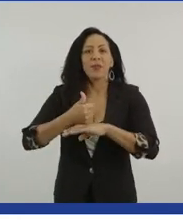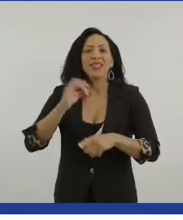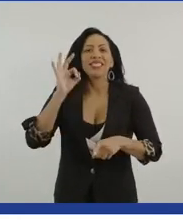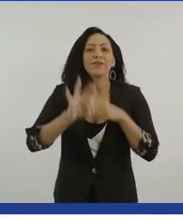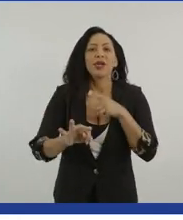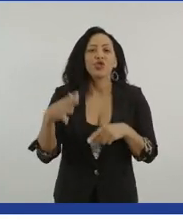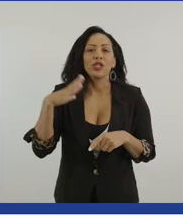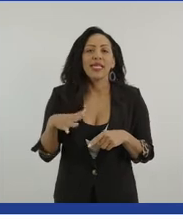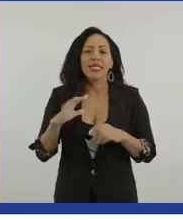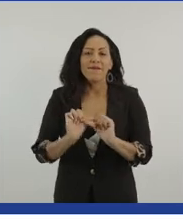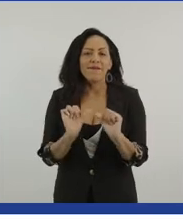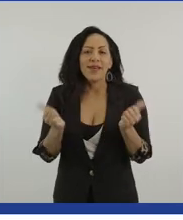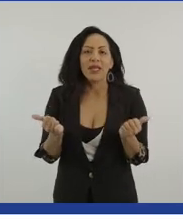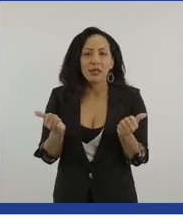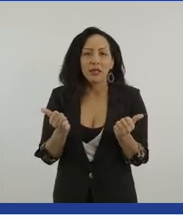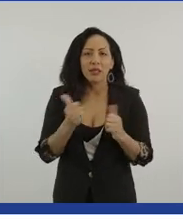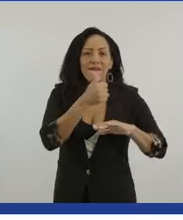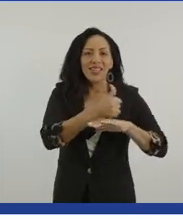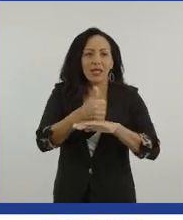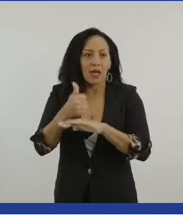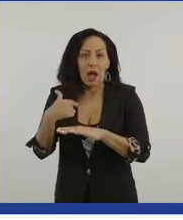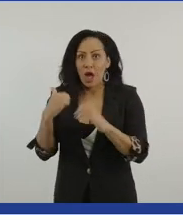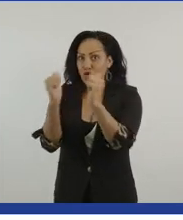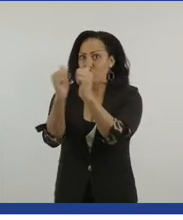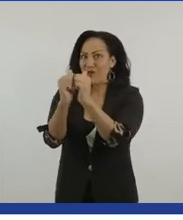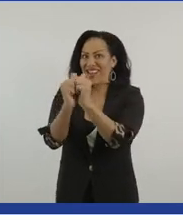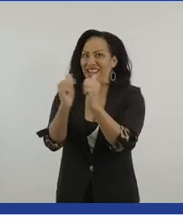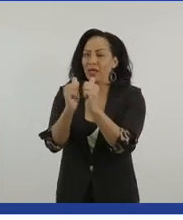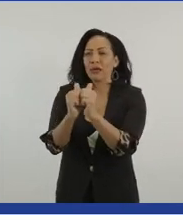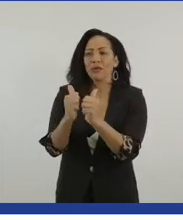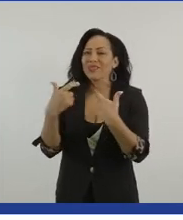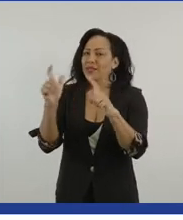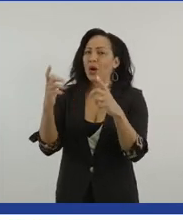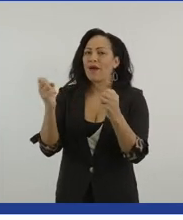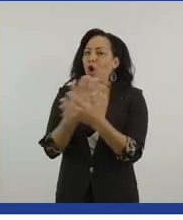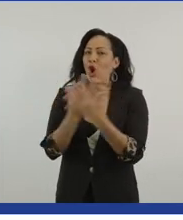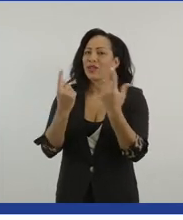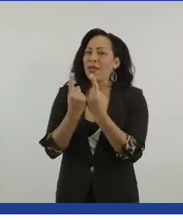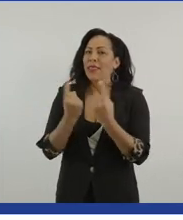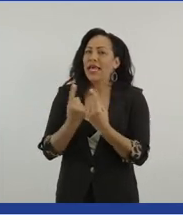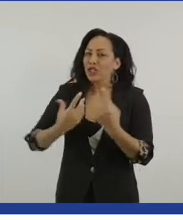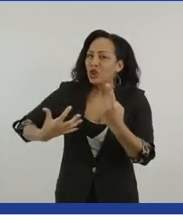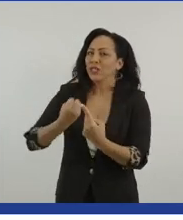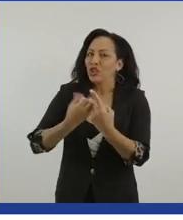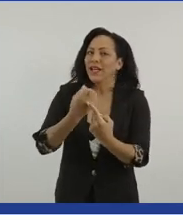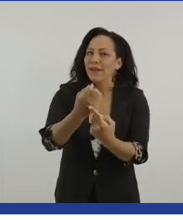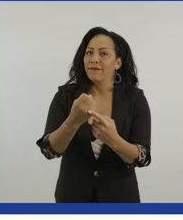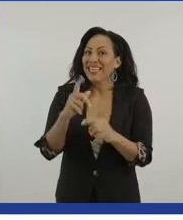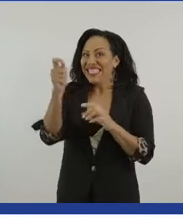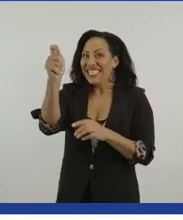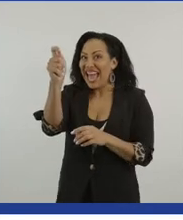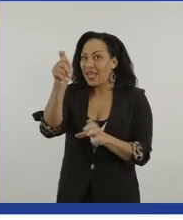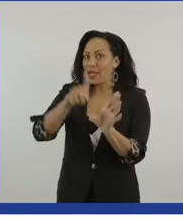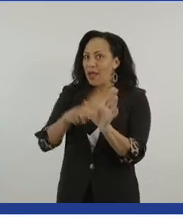Because I, I agree, we have got a long way to go. We've come a long way in 10 years, but we